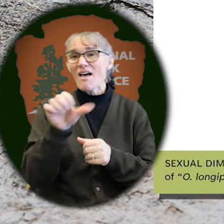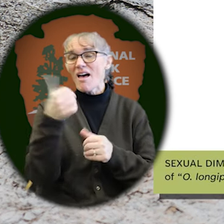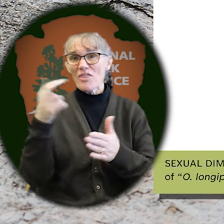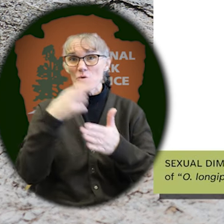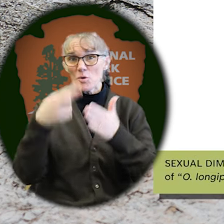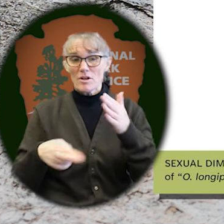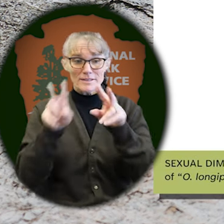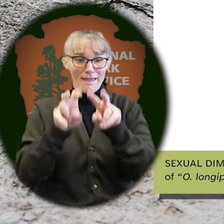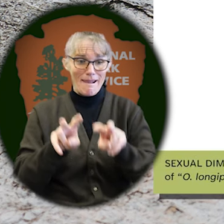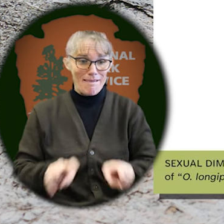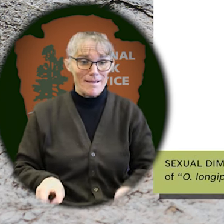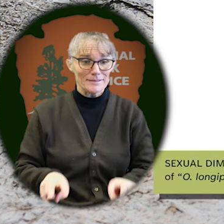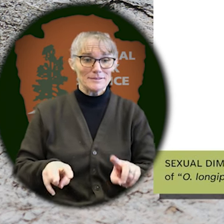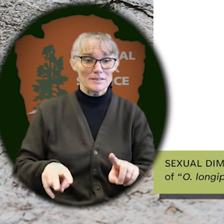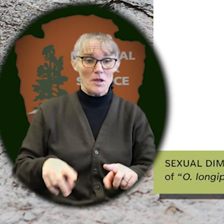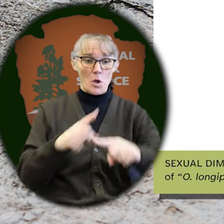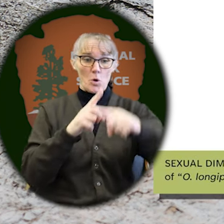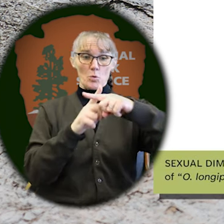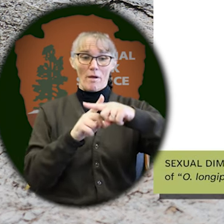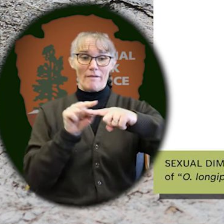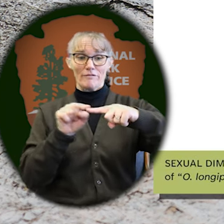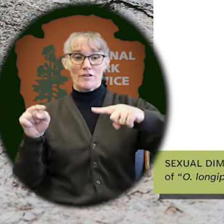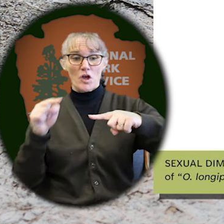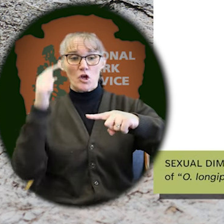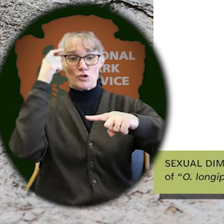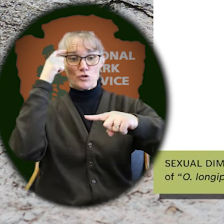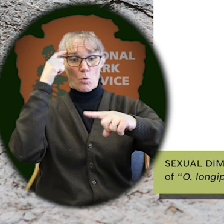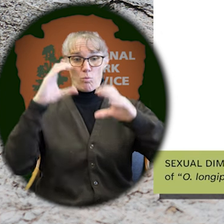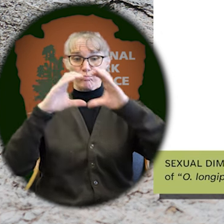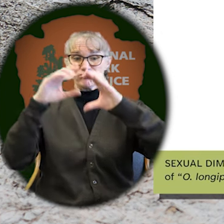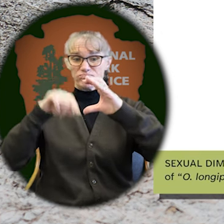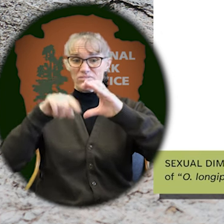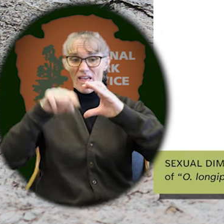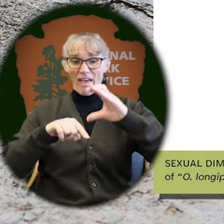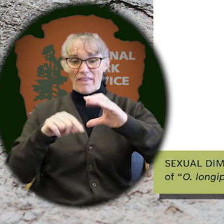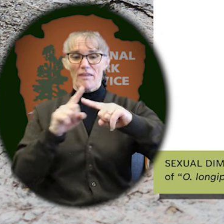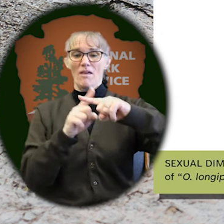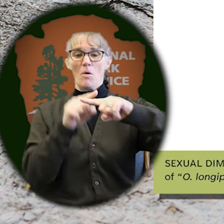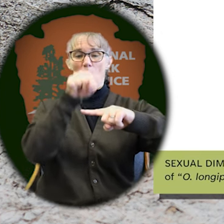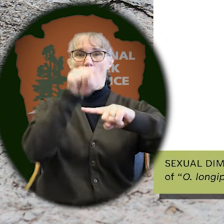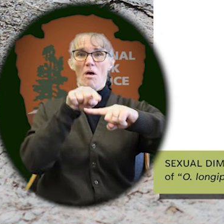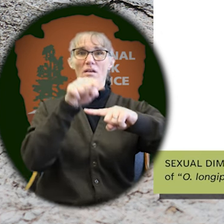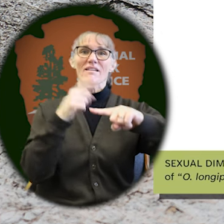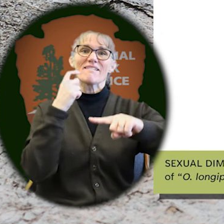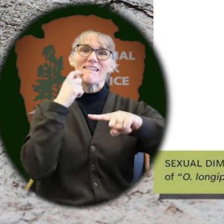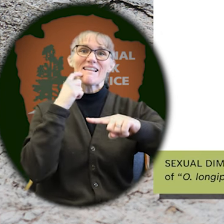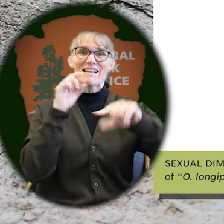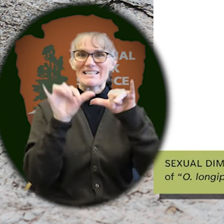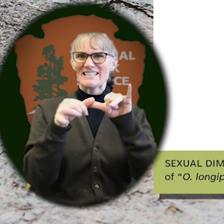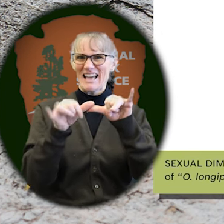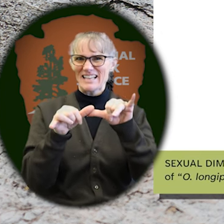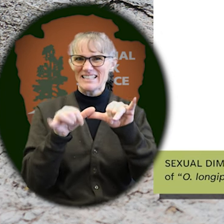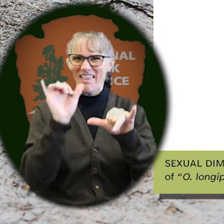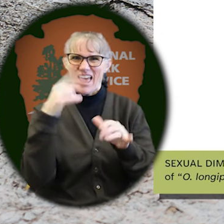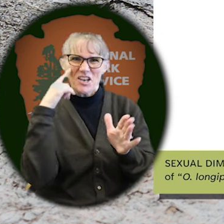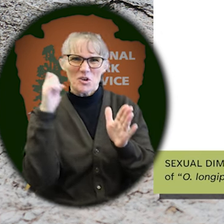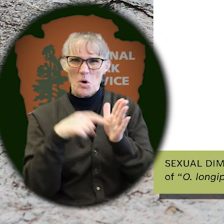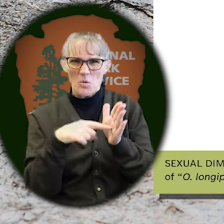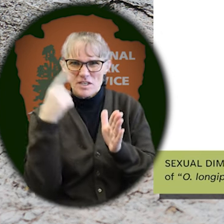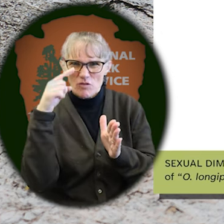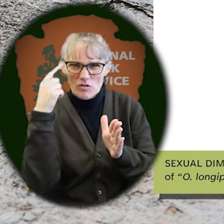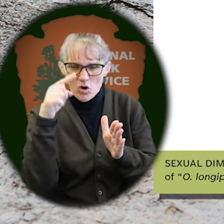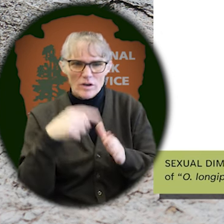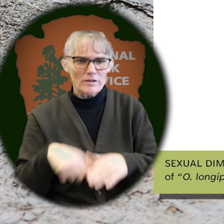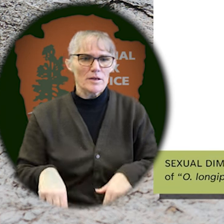We also looked at some other results. We looked at the skull length versus canine size, which typically tell you sexual dimorphism, whether